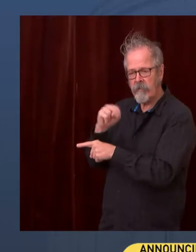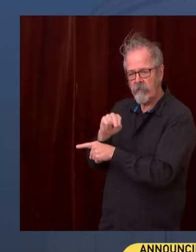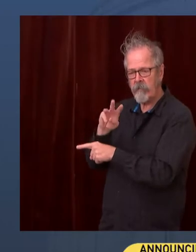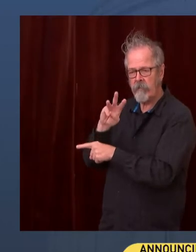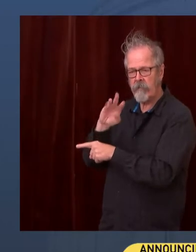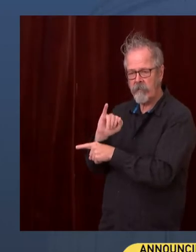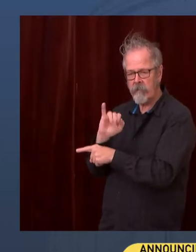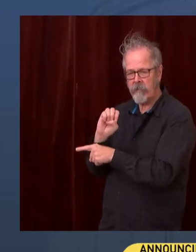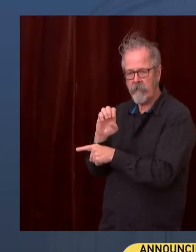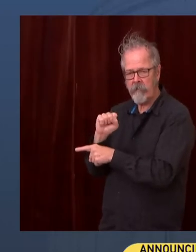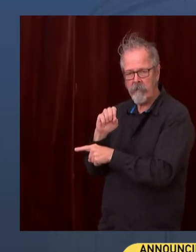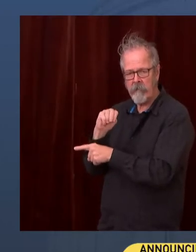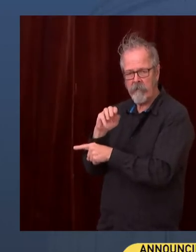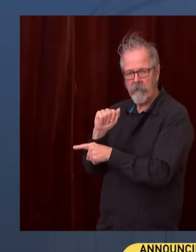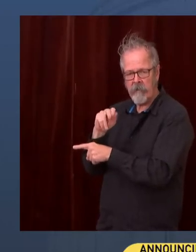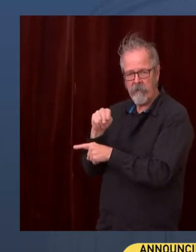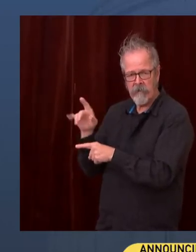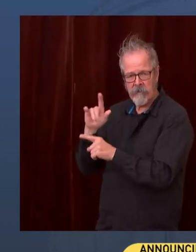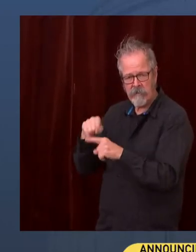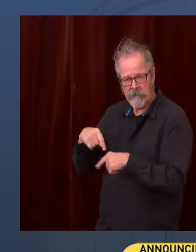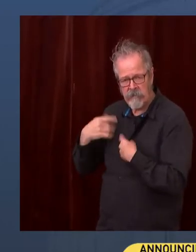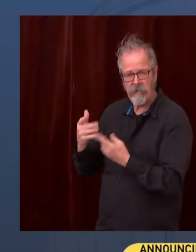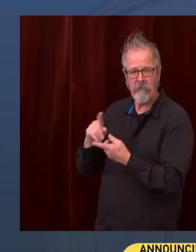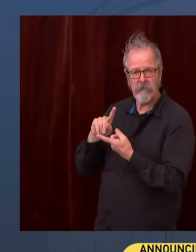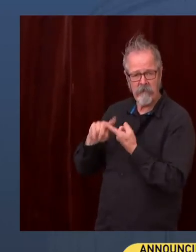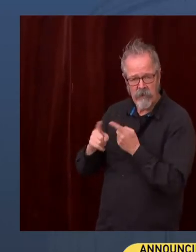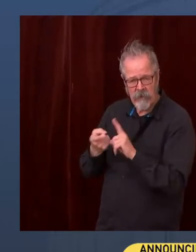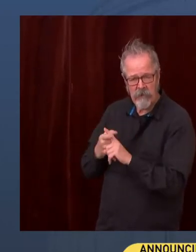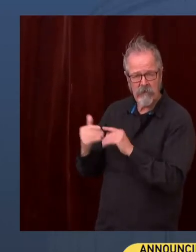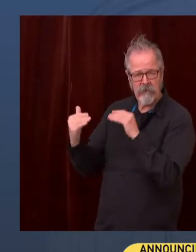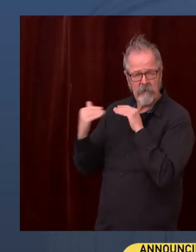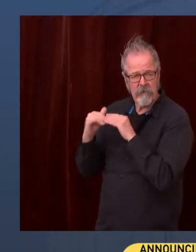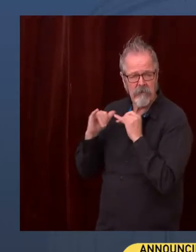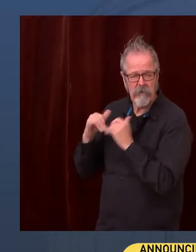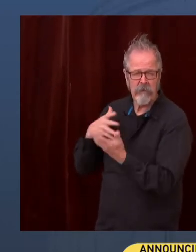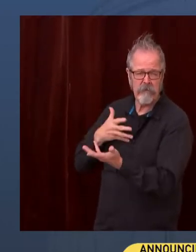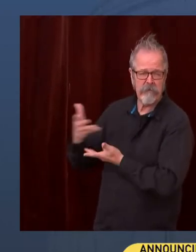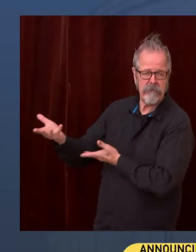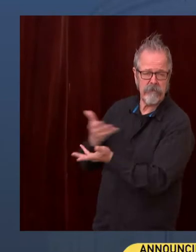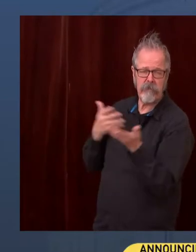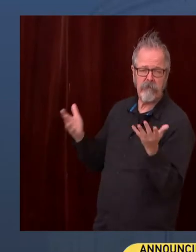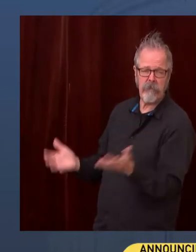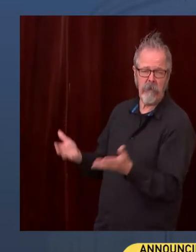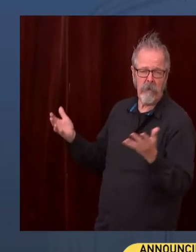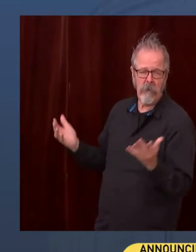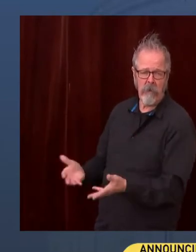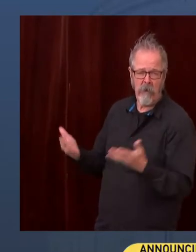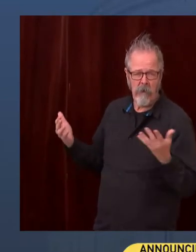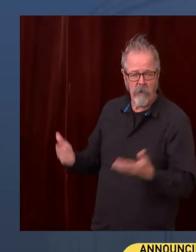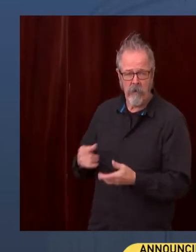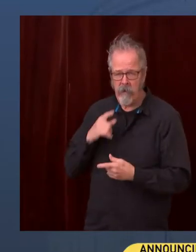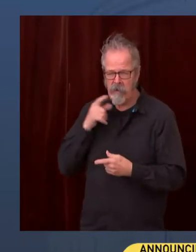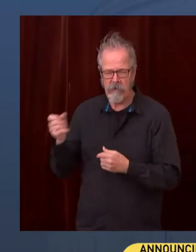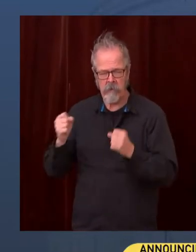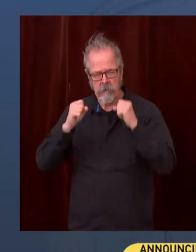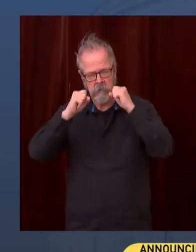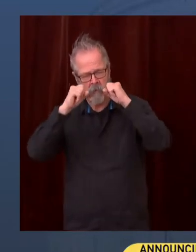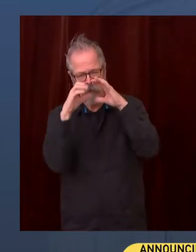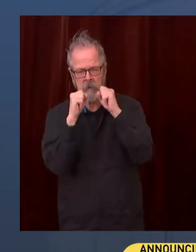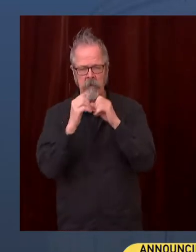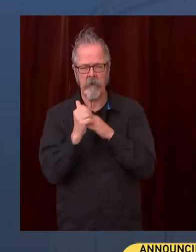at the state level in the Department of Health, but also at the local level in the state of Washington.